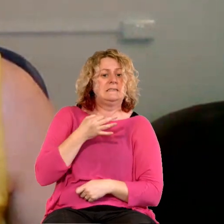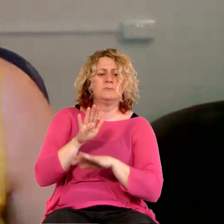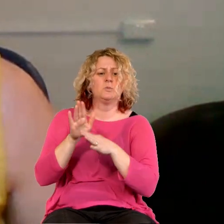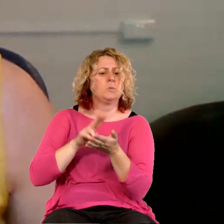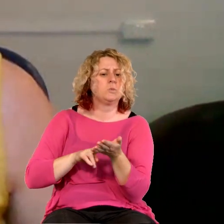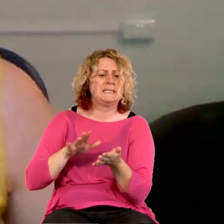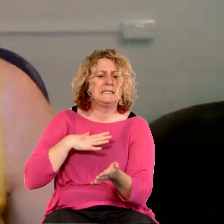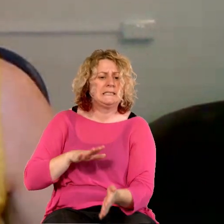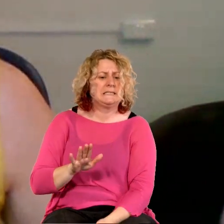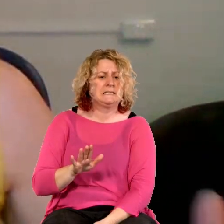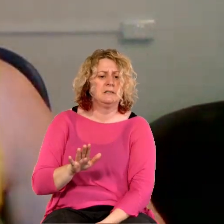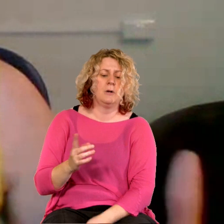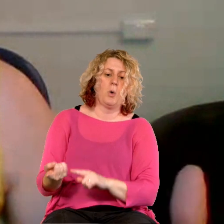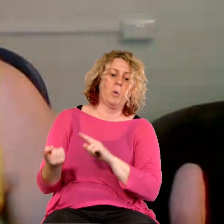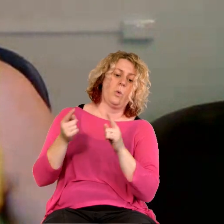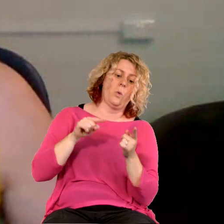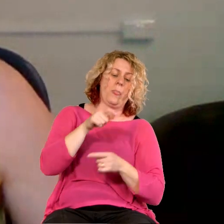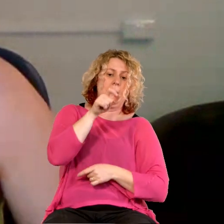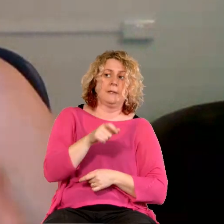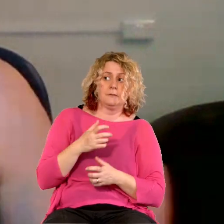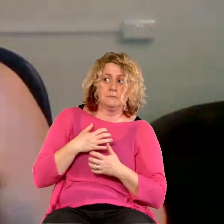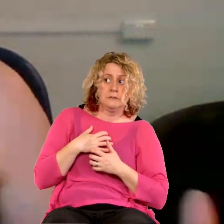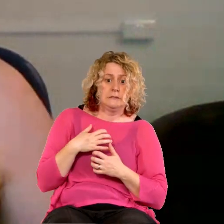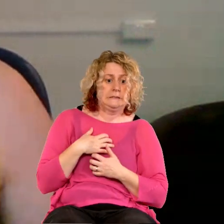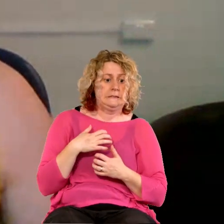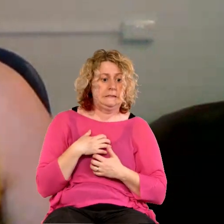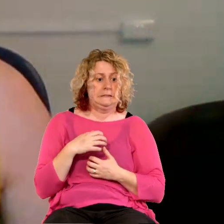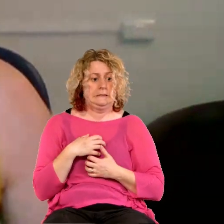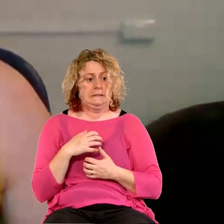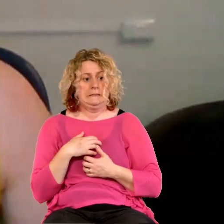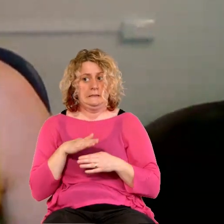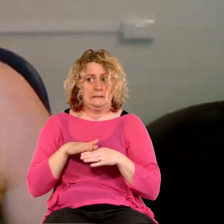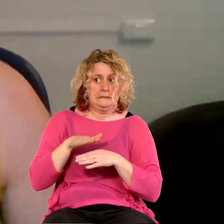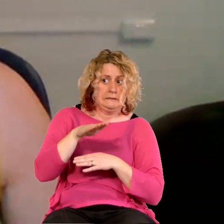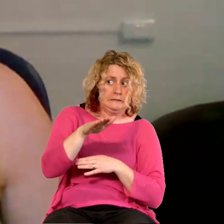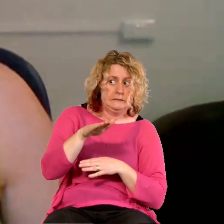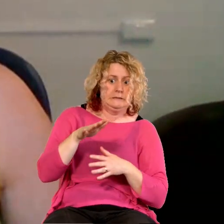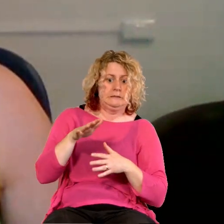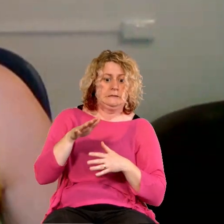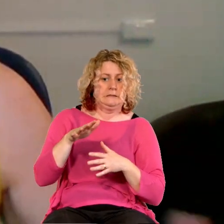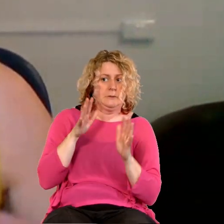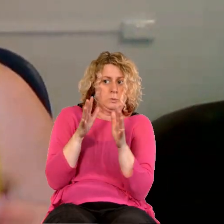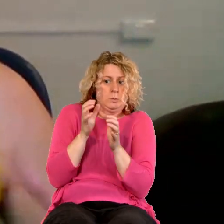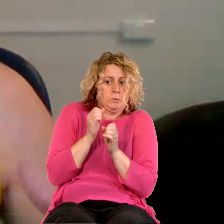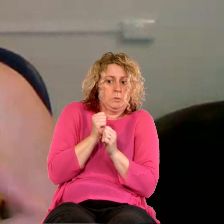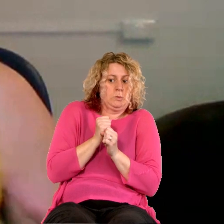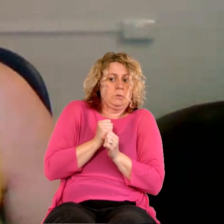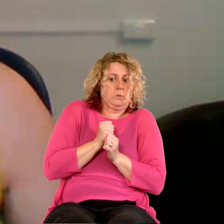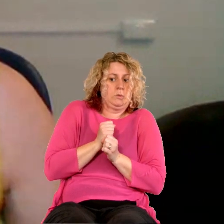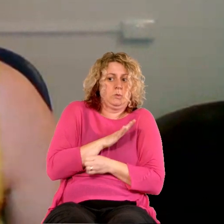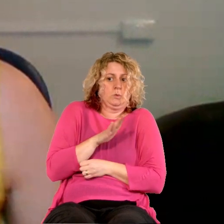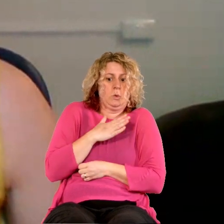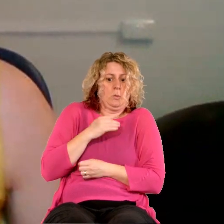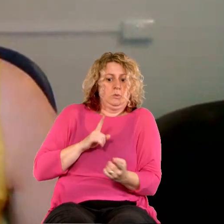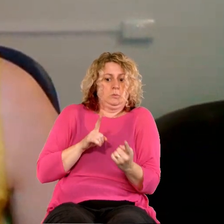And on the other end of the spectrum, people so fearful about what might be ahead that they're kind of holding back and not wanting